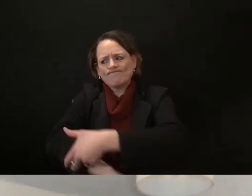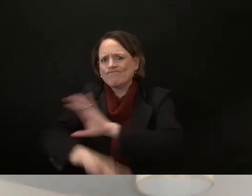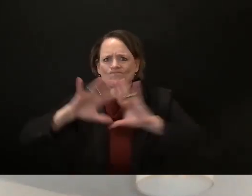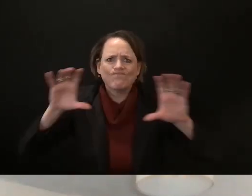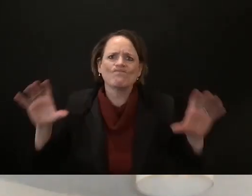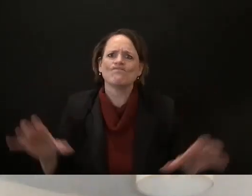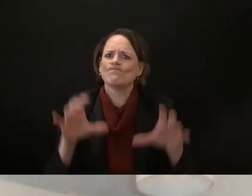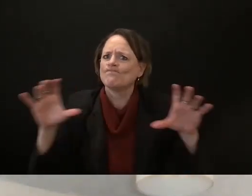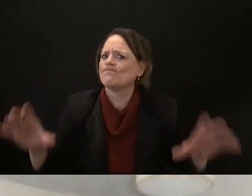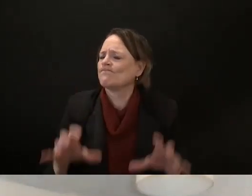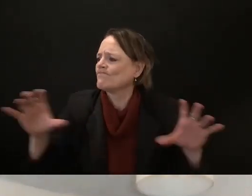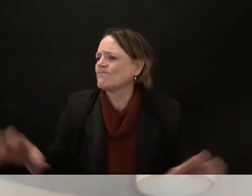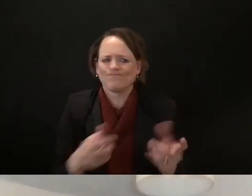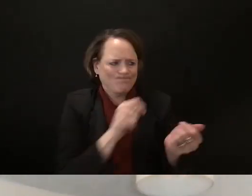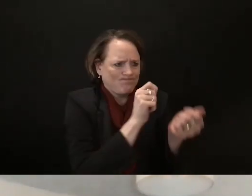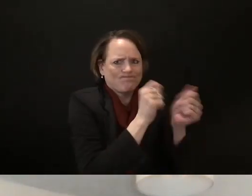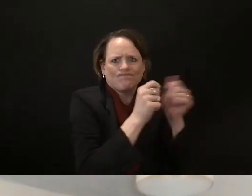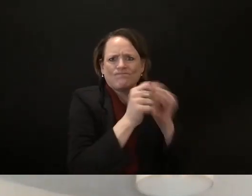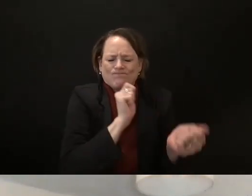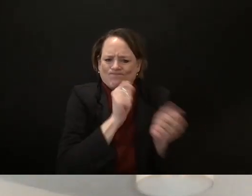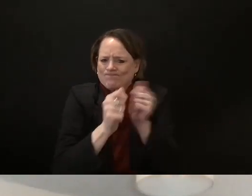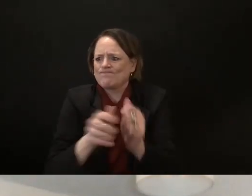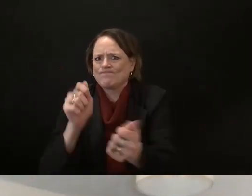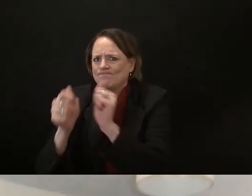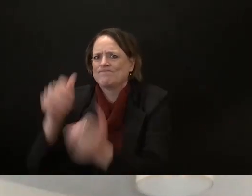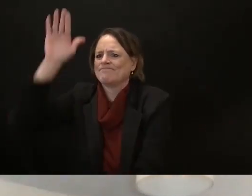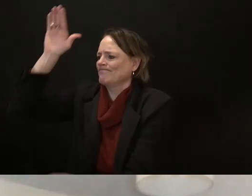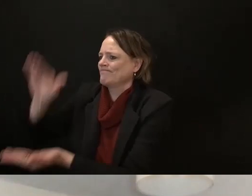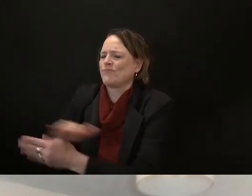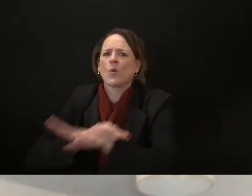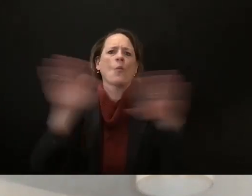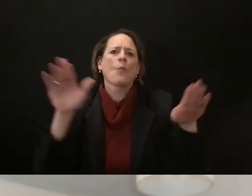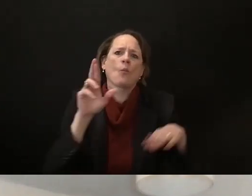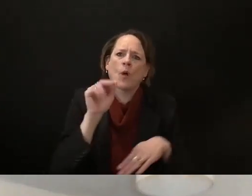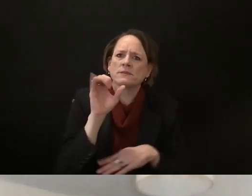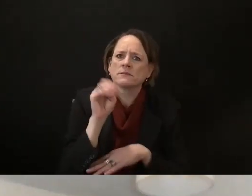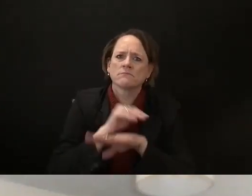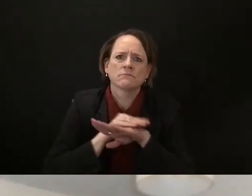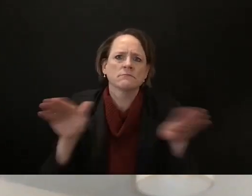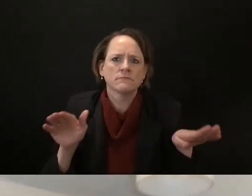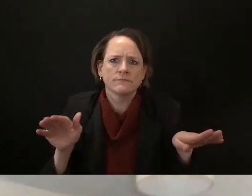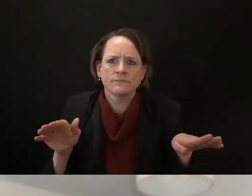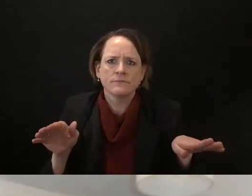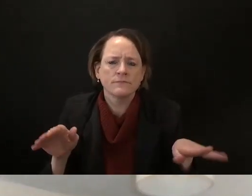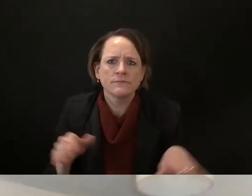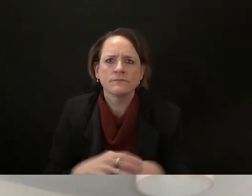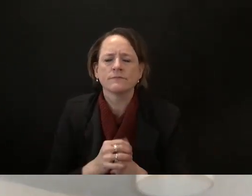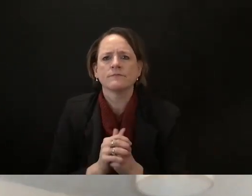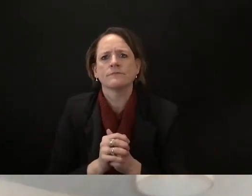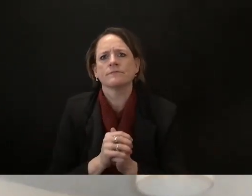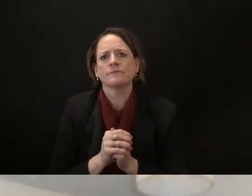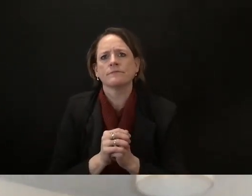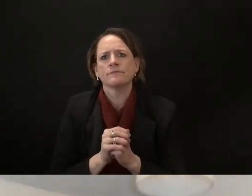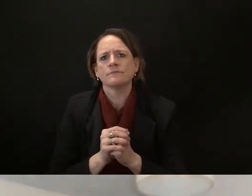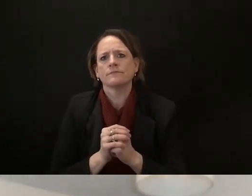at it is this we just had a story in the news about the foxconn once again uh representative voss has